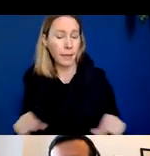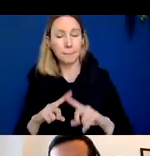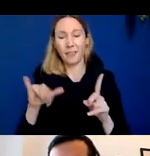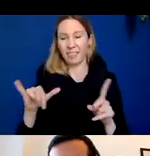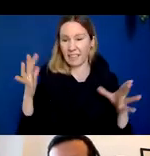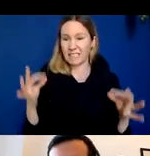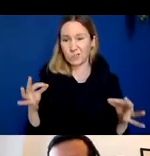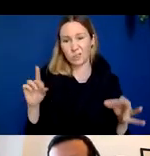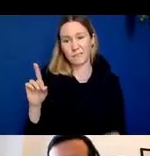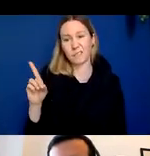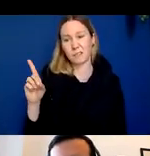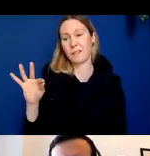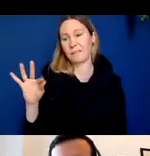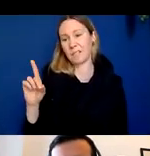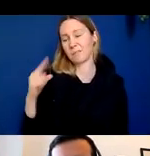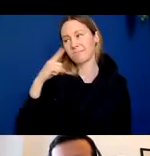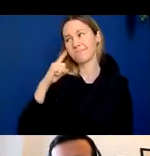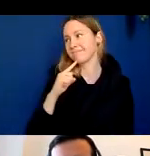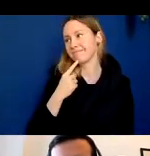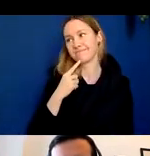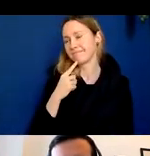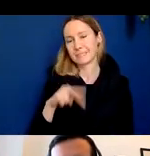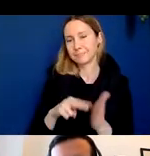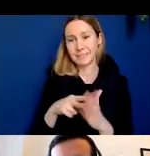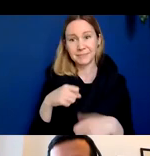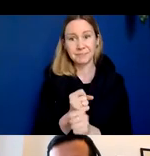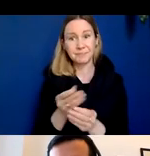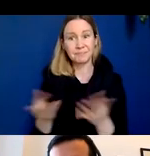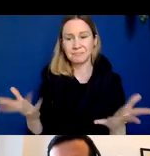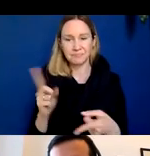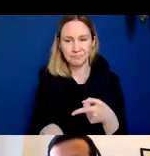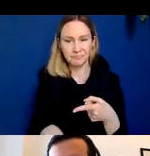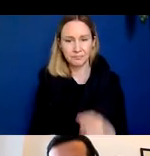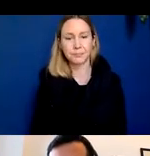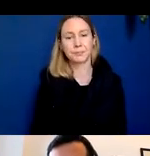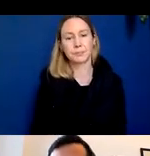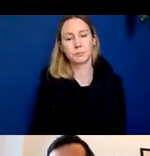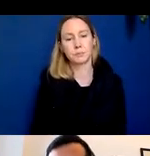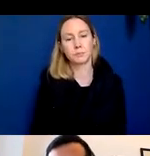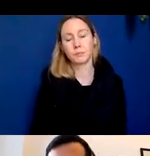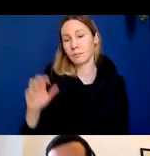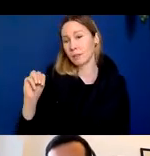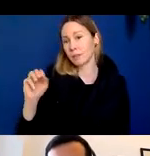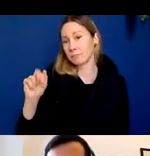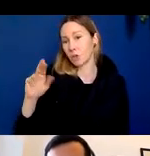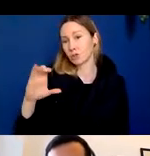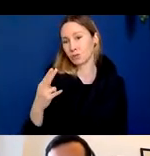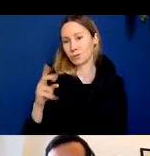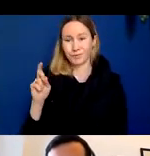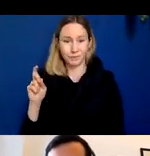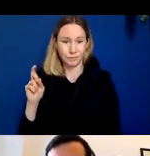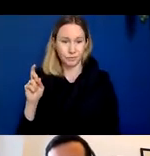seriously the interesting thing is that in March so March was supposed to be the date